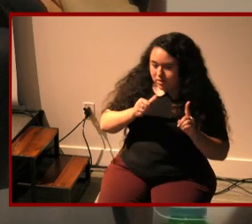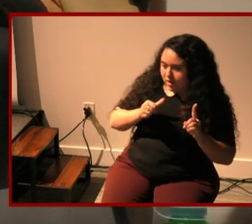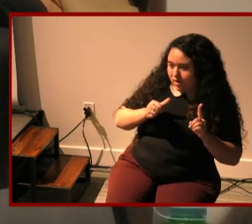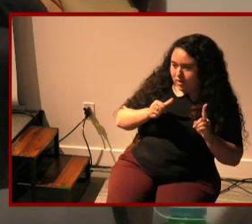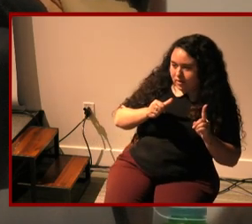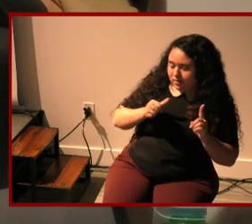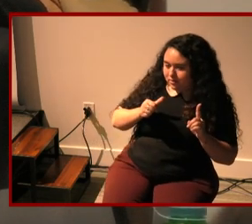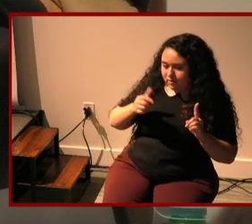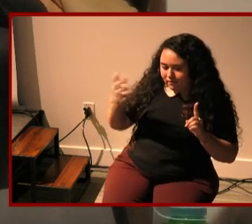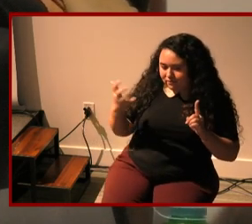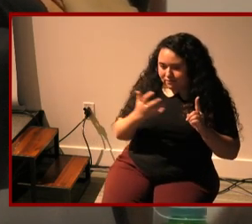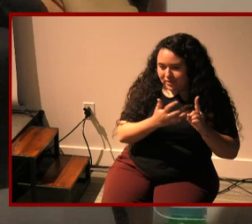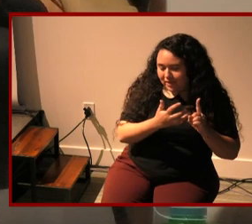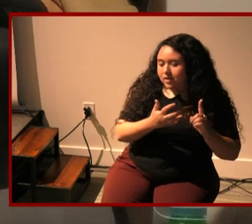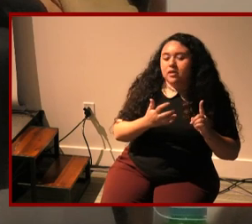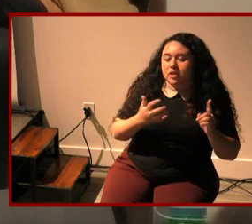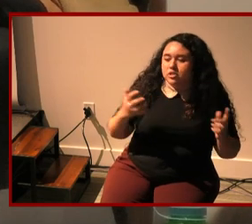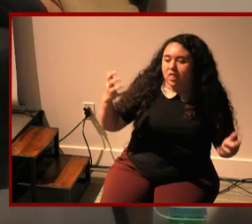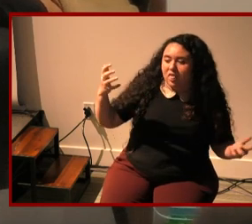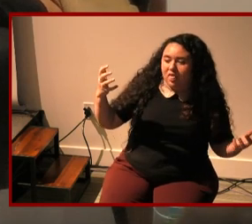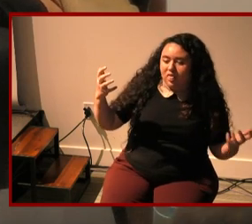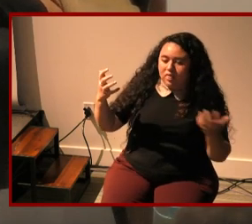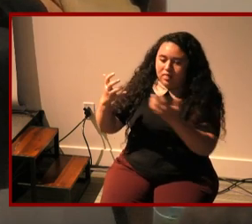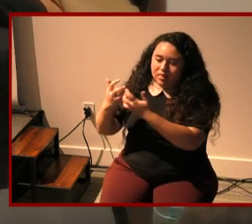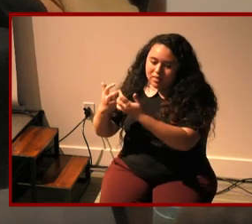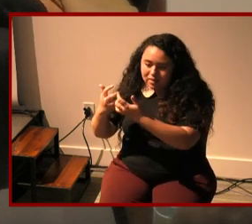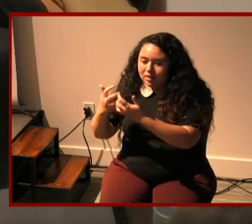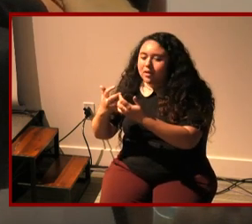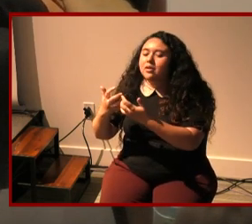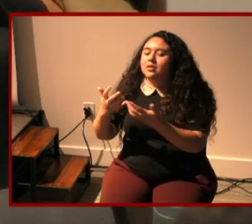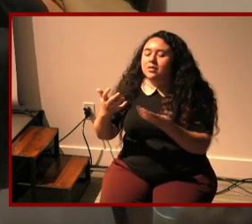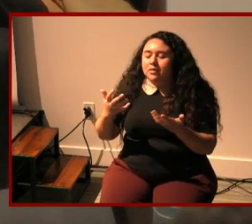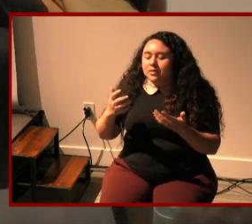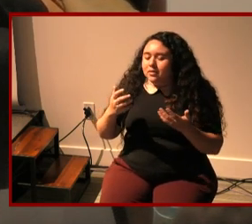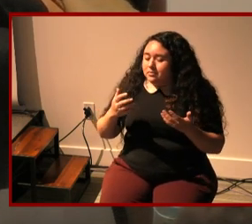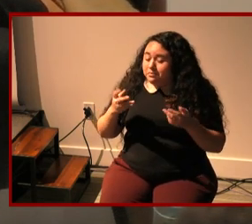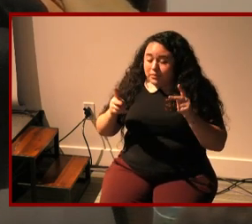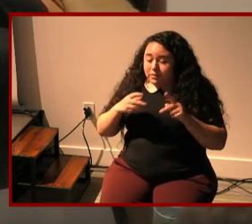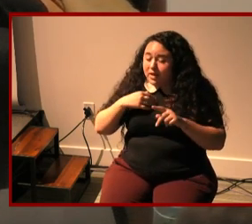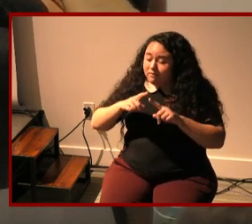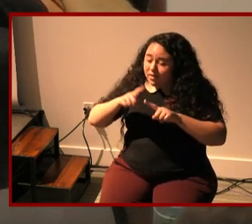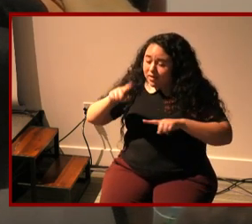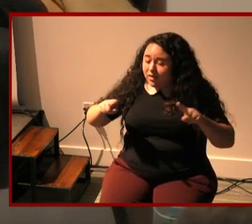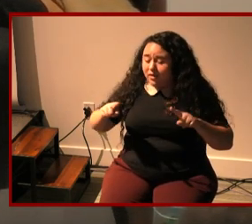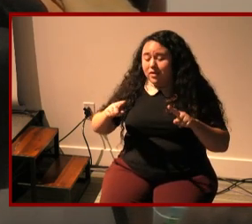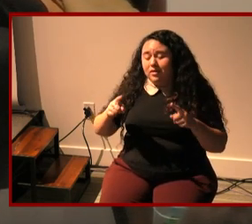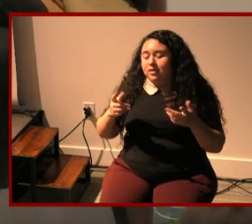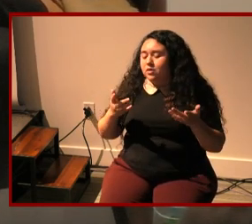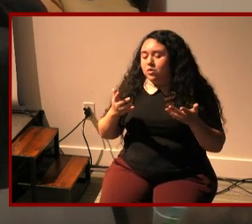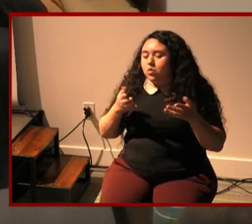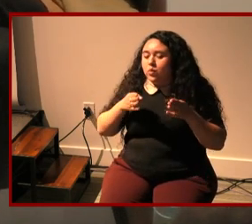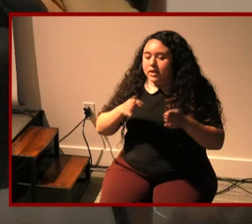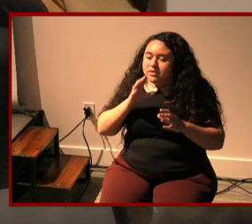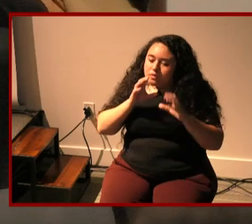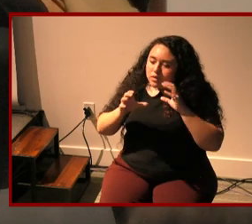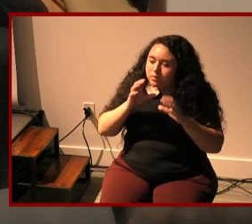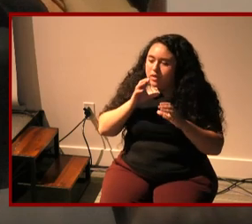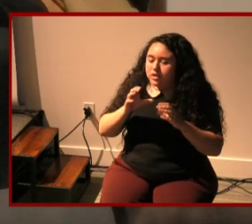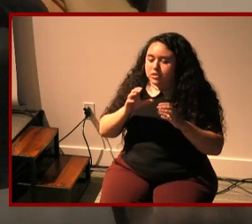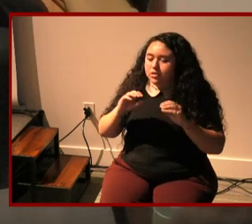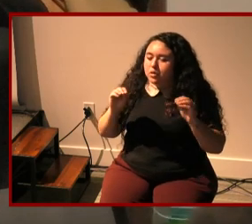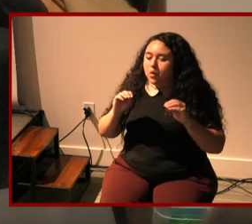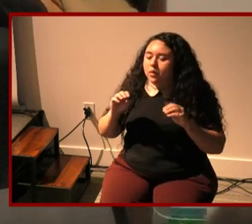injustice to the myriad ways people communicate that we don't have more social and community scaffolding for teaching us to